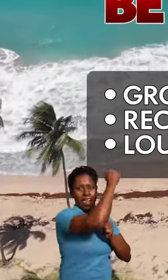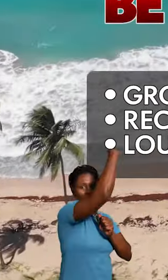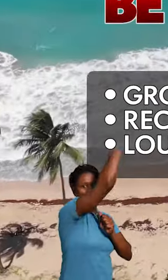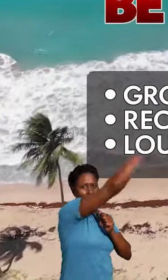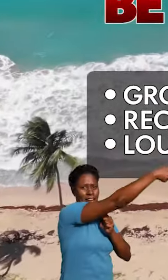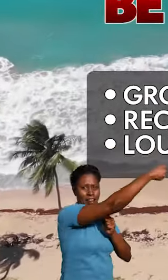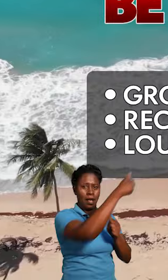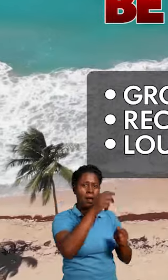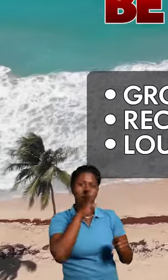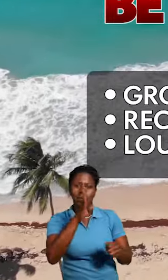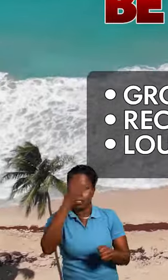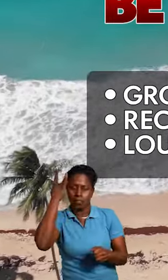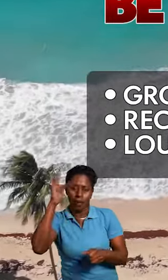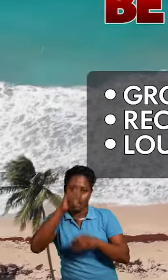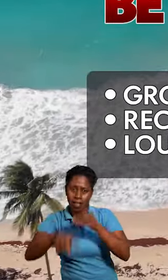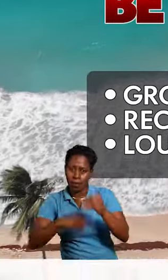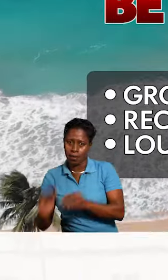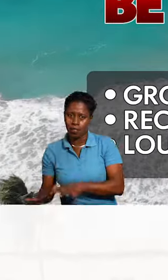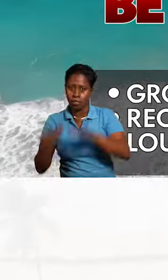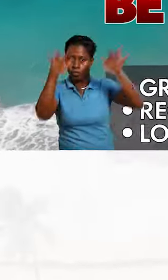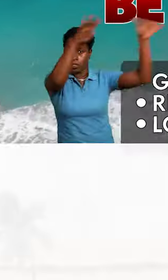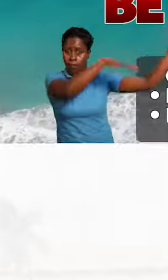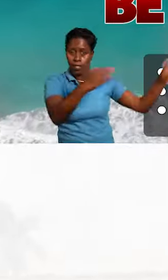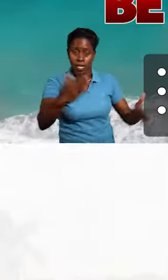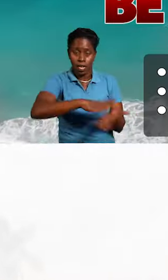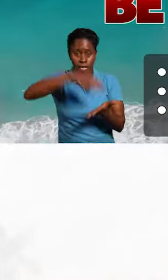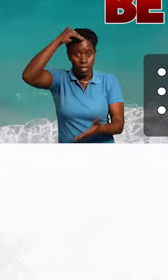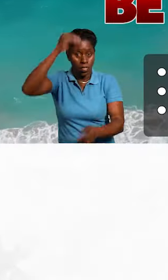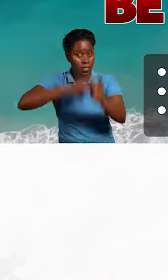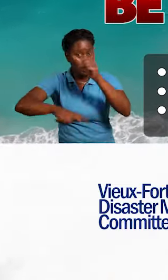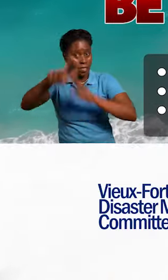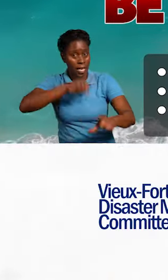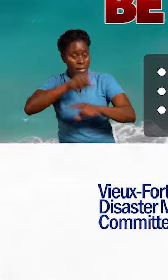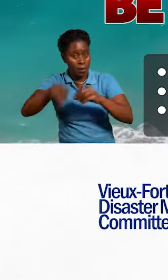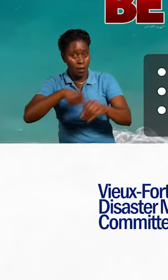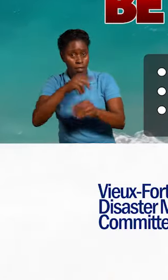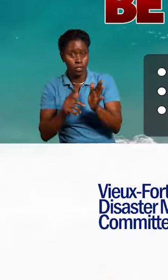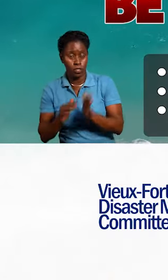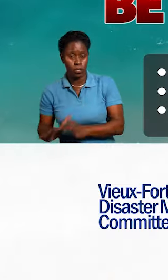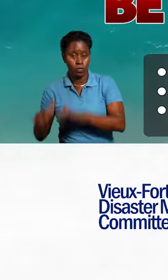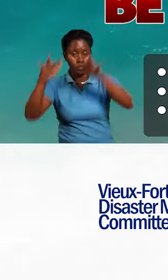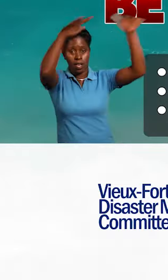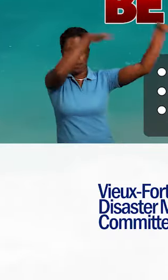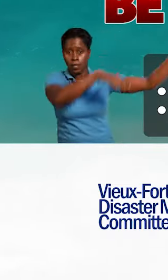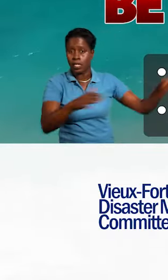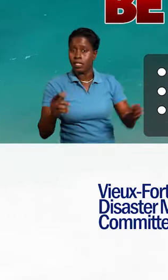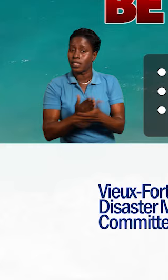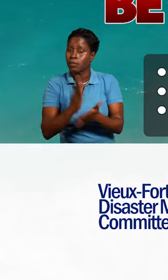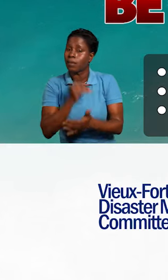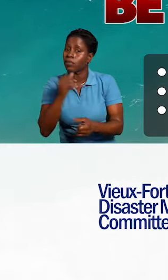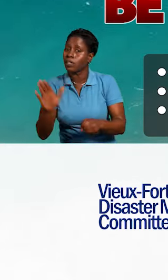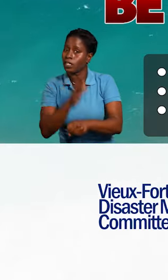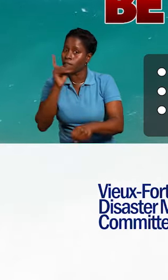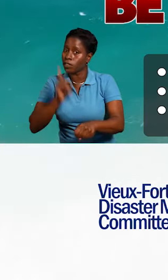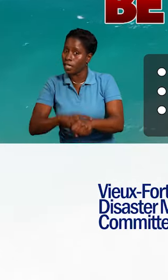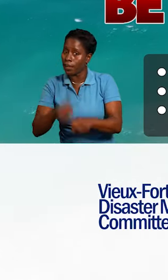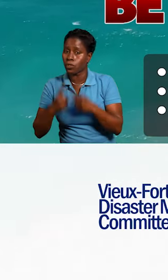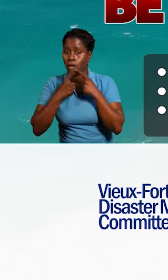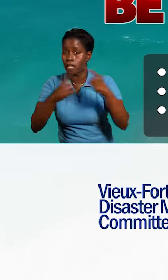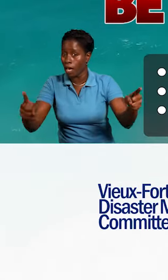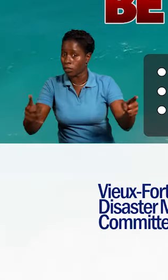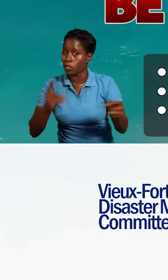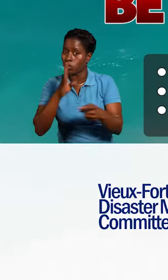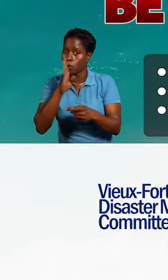may not be enough time to send out an announcement in the event of a tsunami. This message brought to you by the Beaufort South District Disaster Preparedness